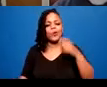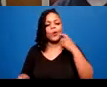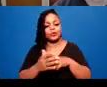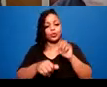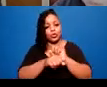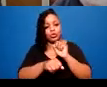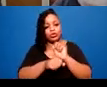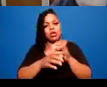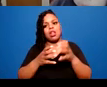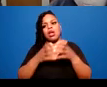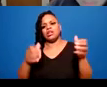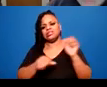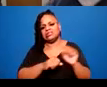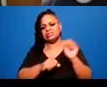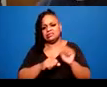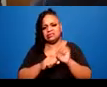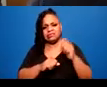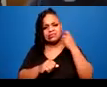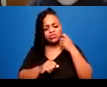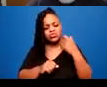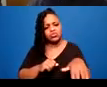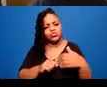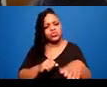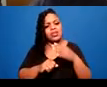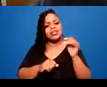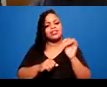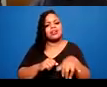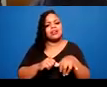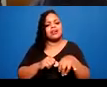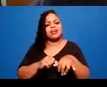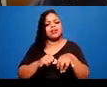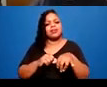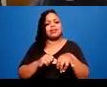us how we can create conditions where you don't have to work this much.